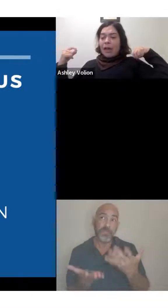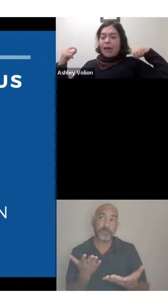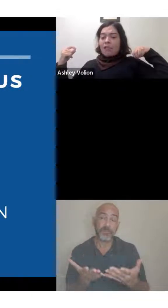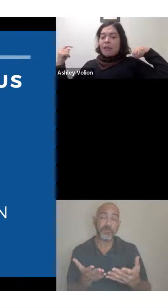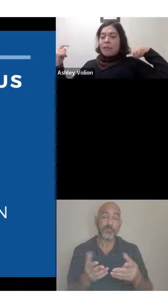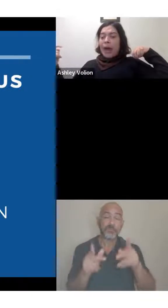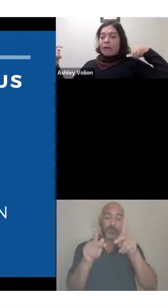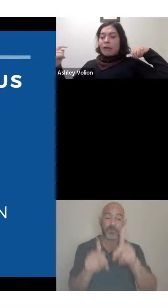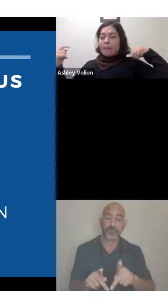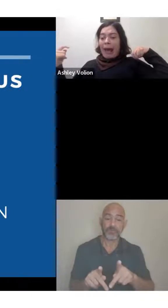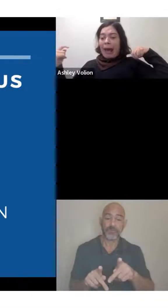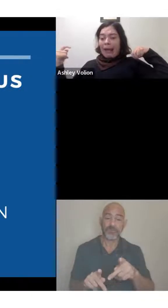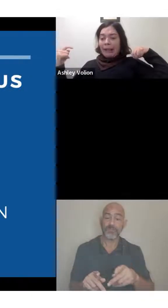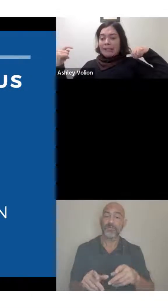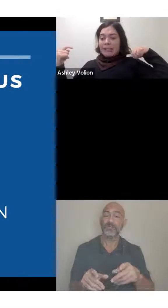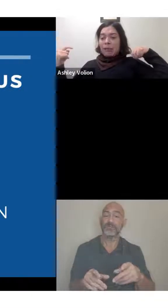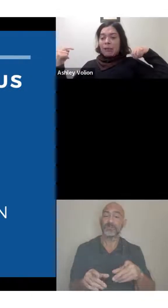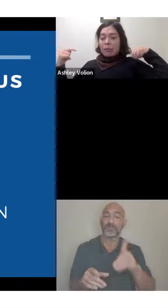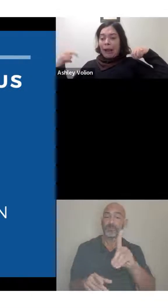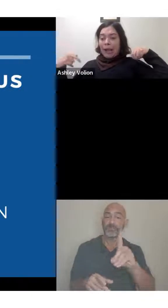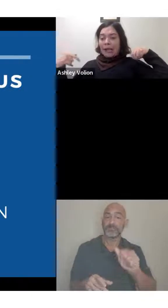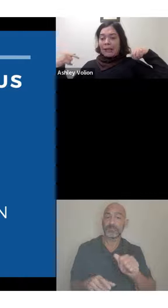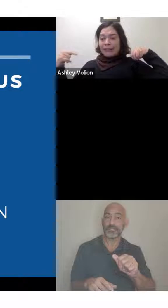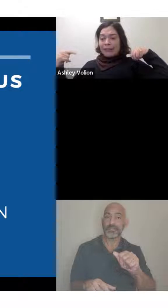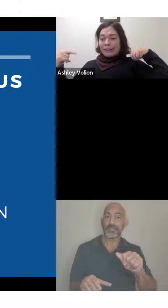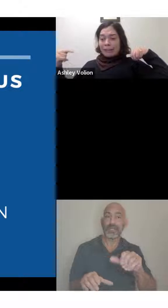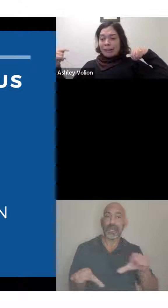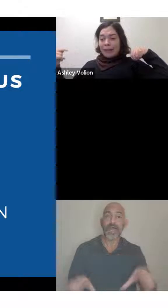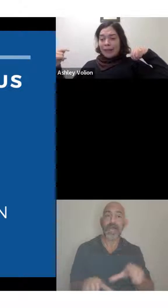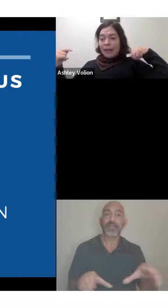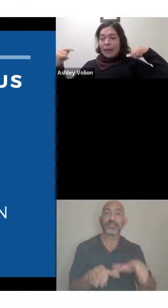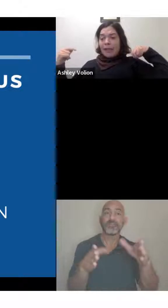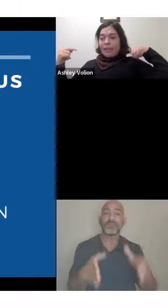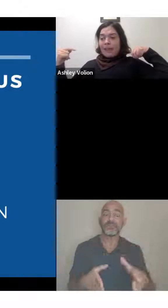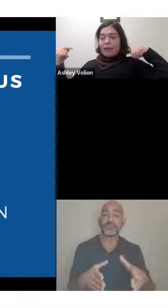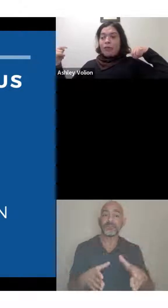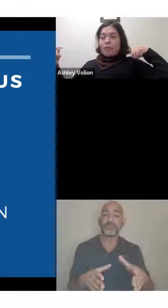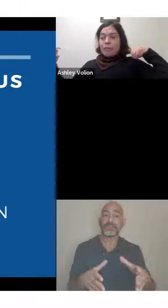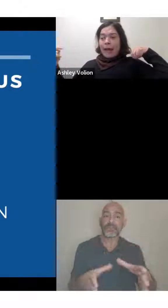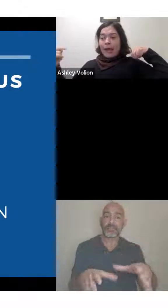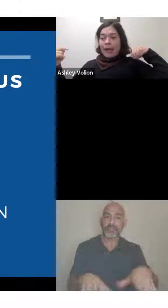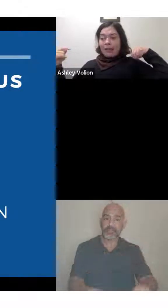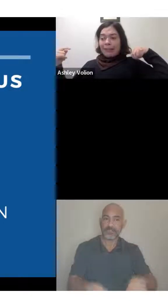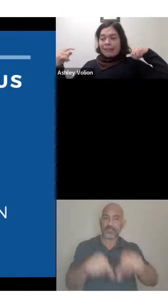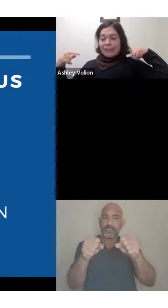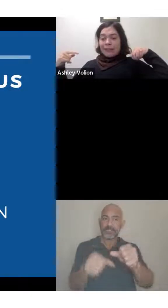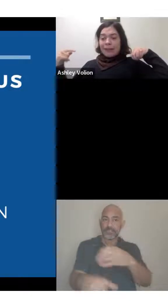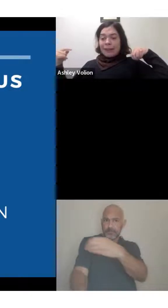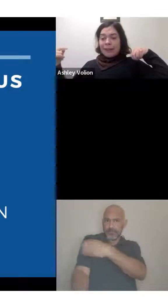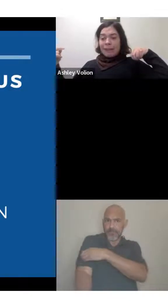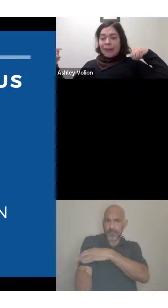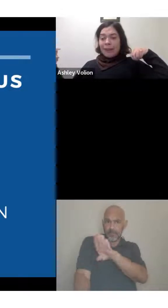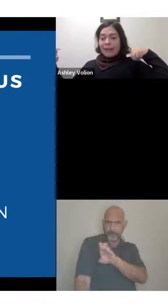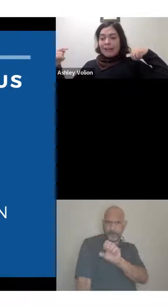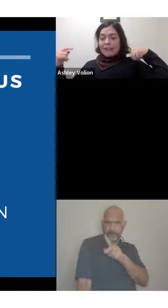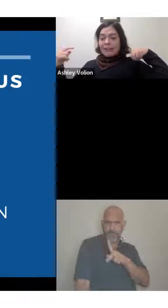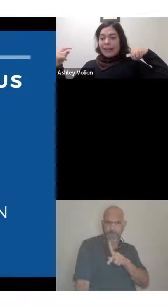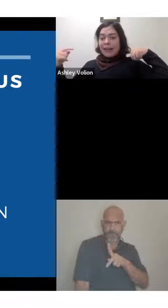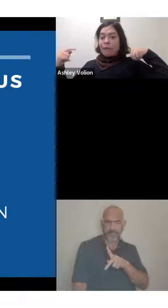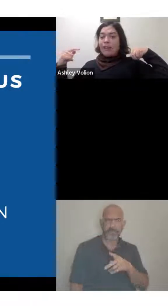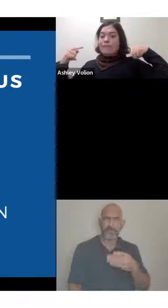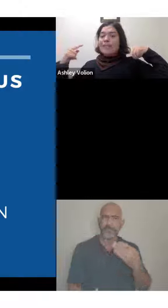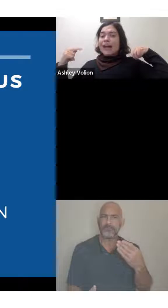the power back and showing pride in their disability. They don't mind their disability being